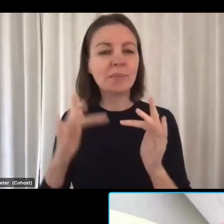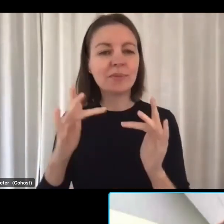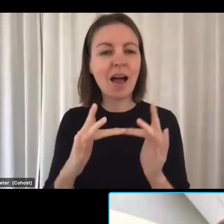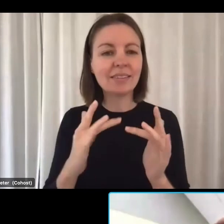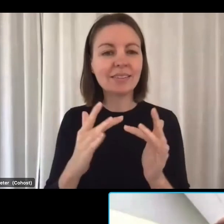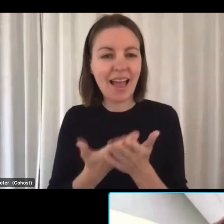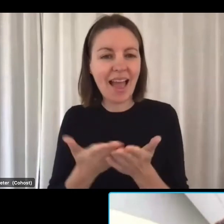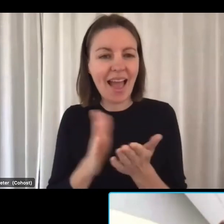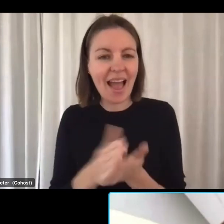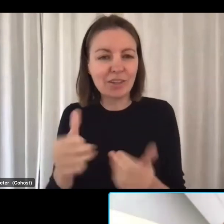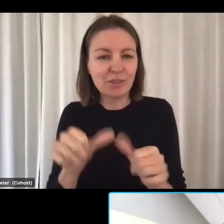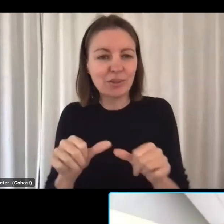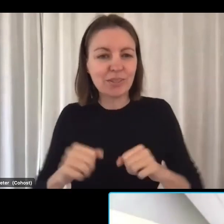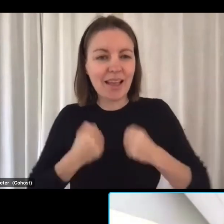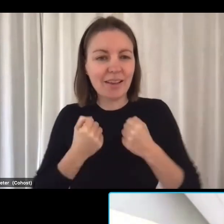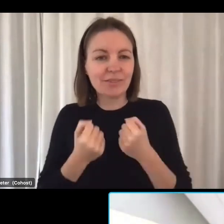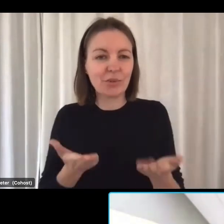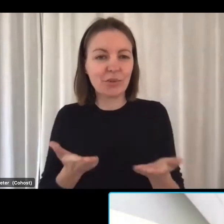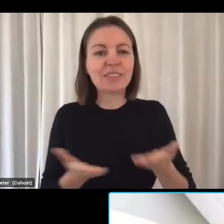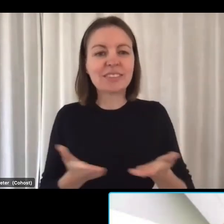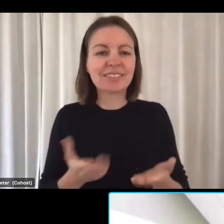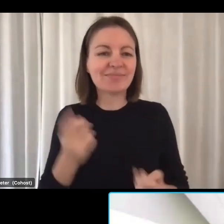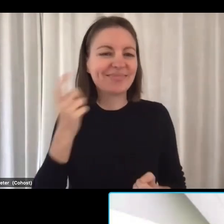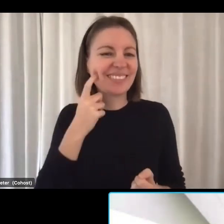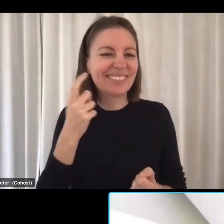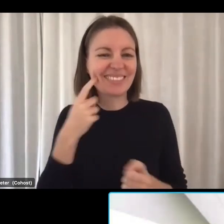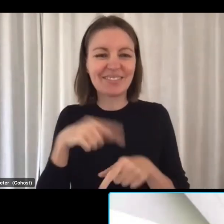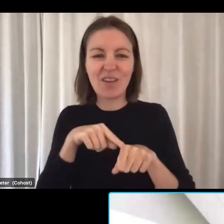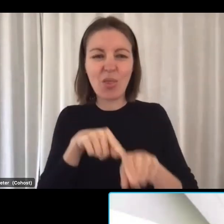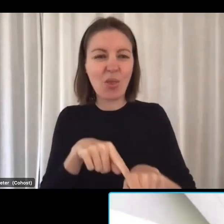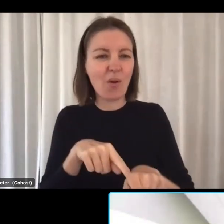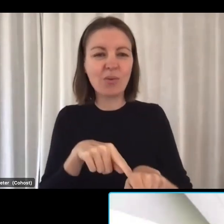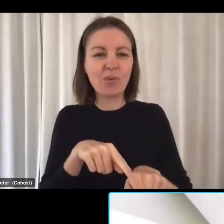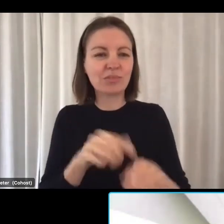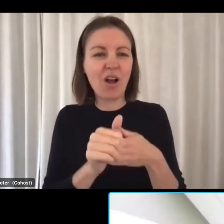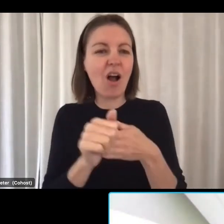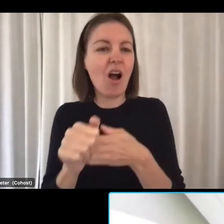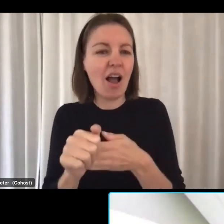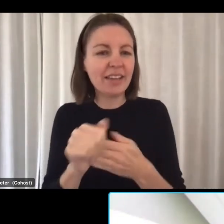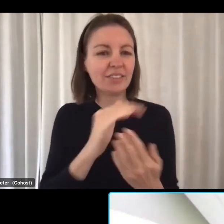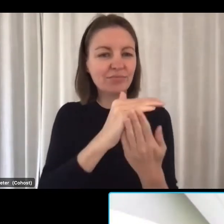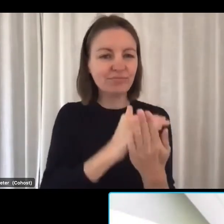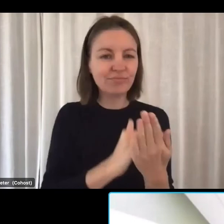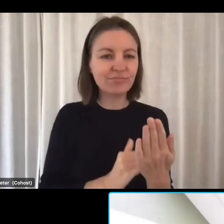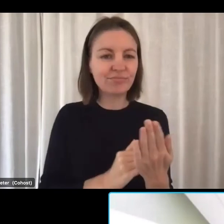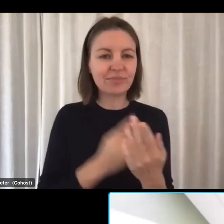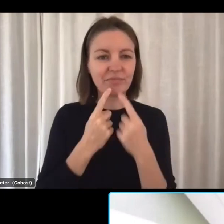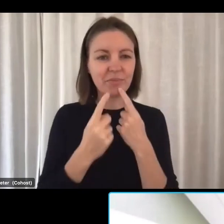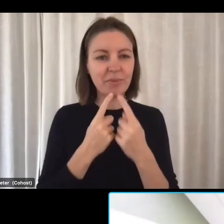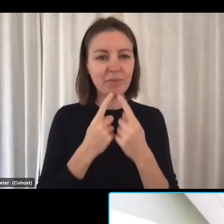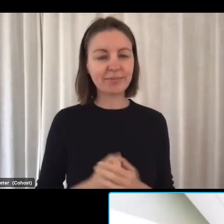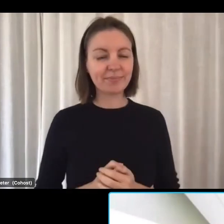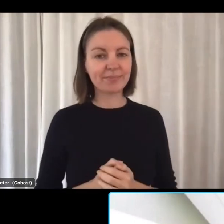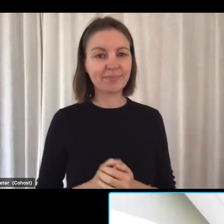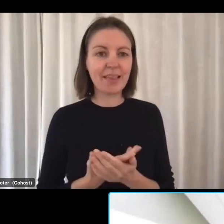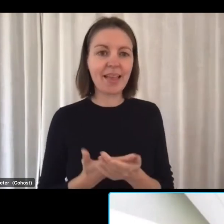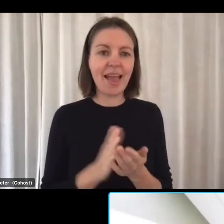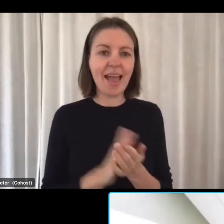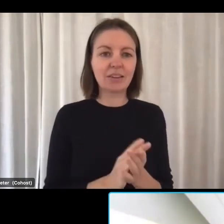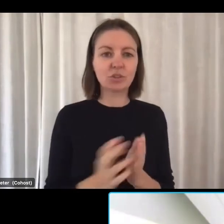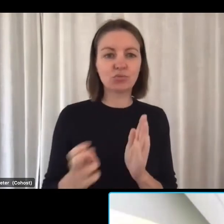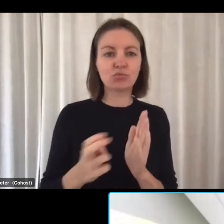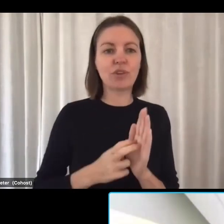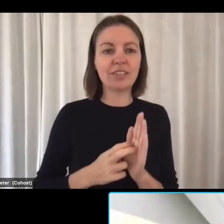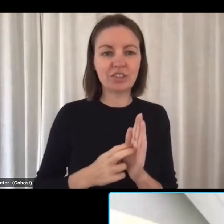services. So there's some really good easy to follow guides, guides such as registering a